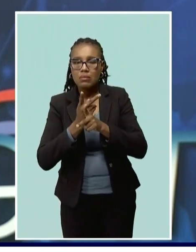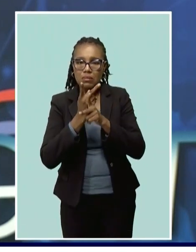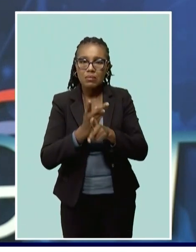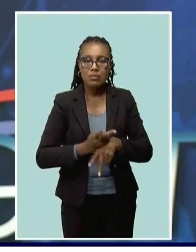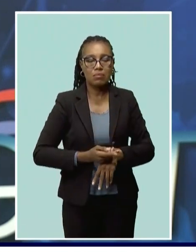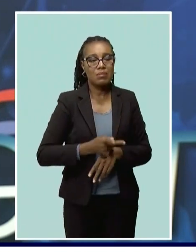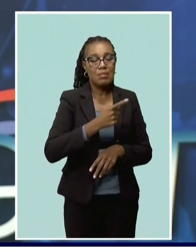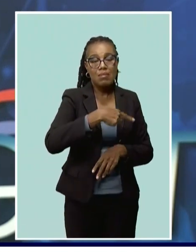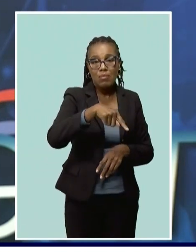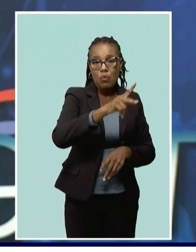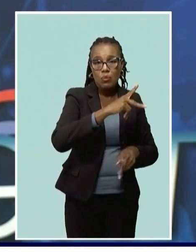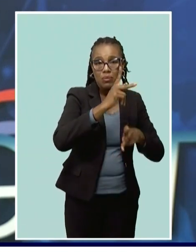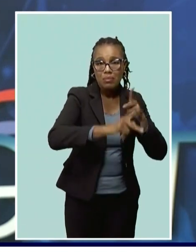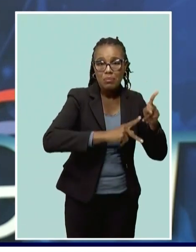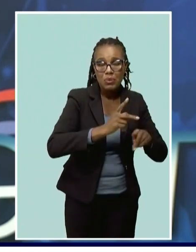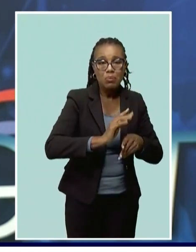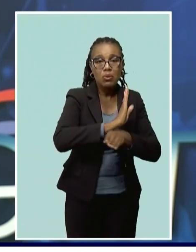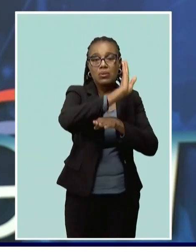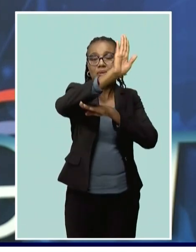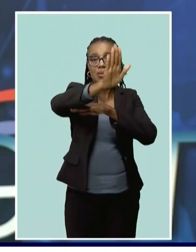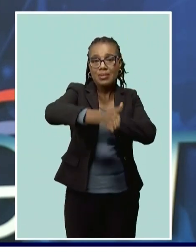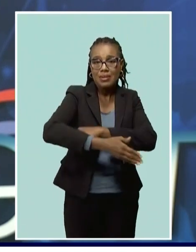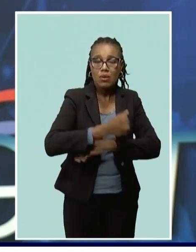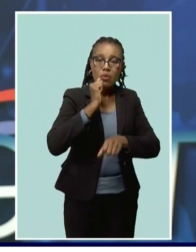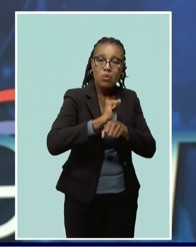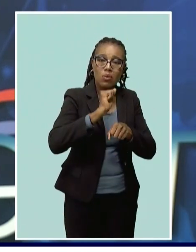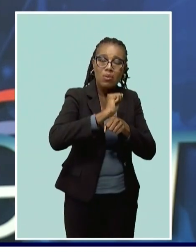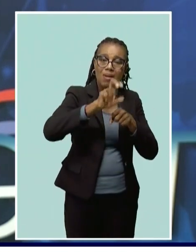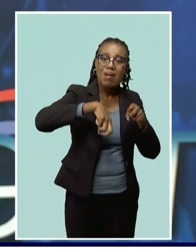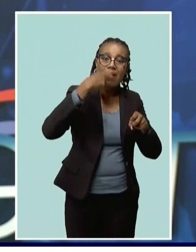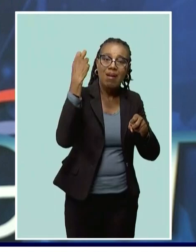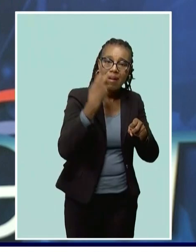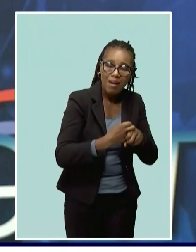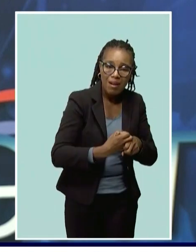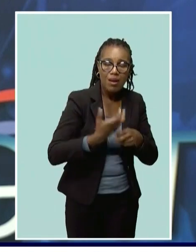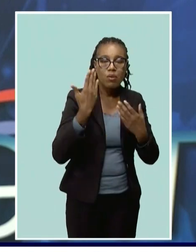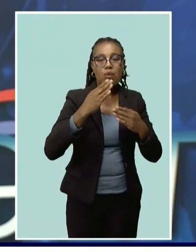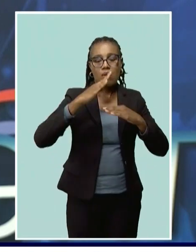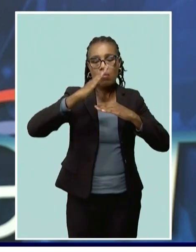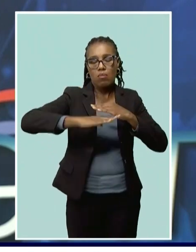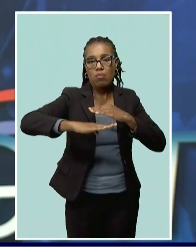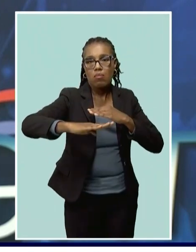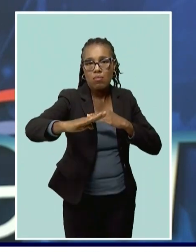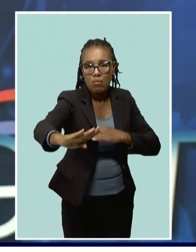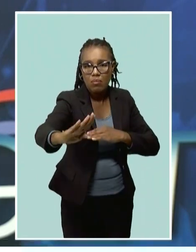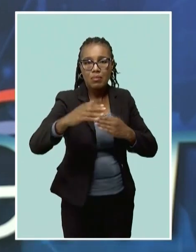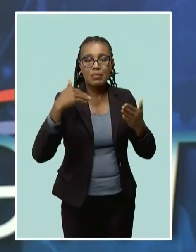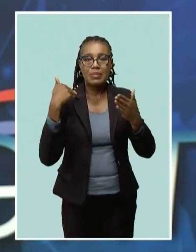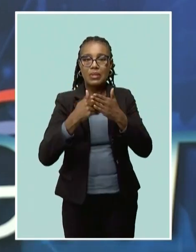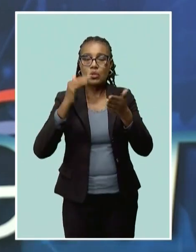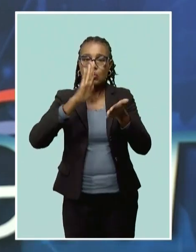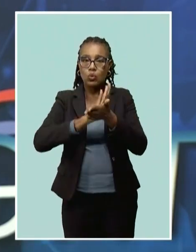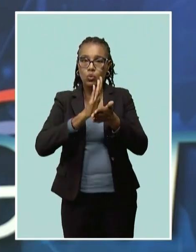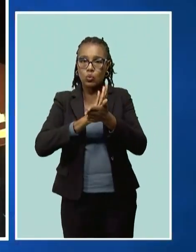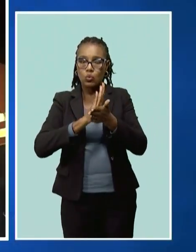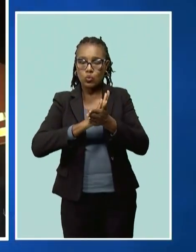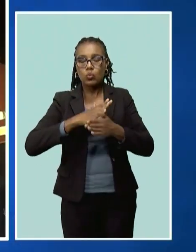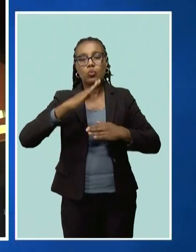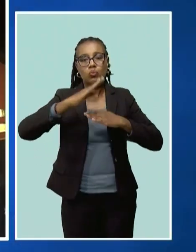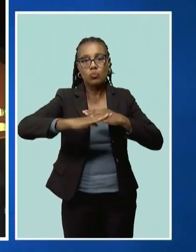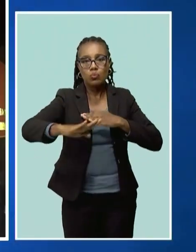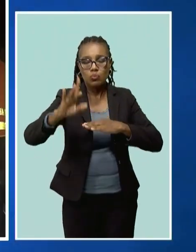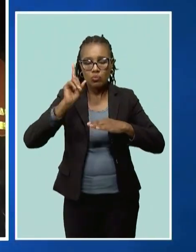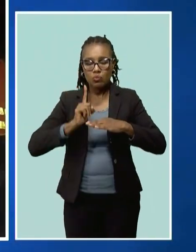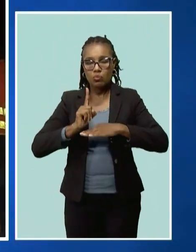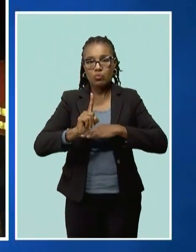work day and night in an effort to wrap up the annual school crossing marking program. We certainly have